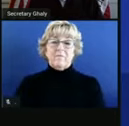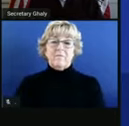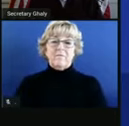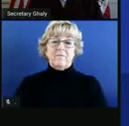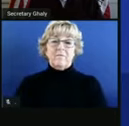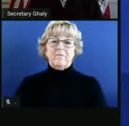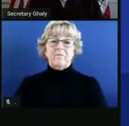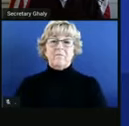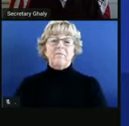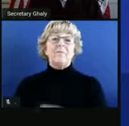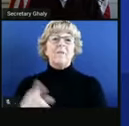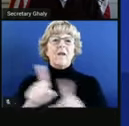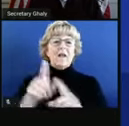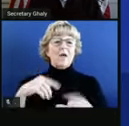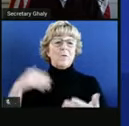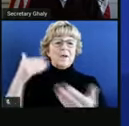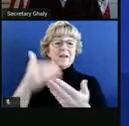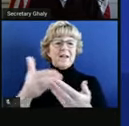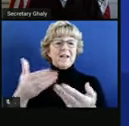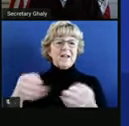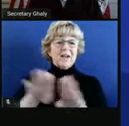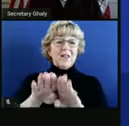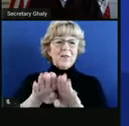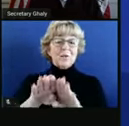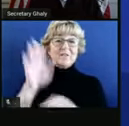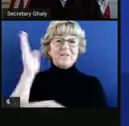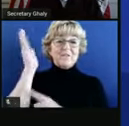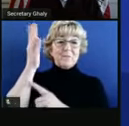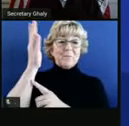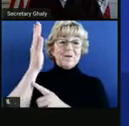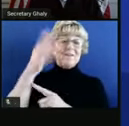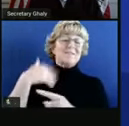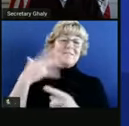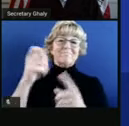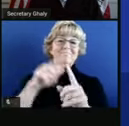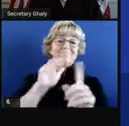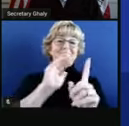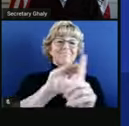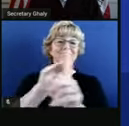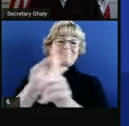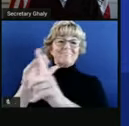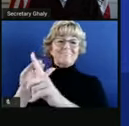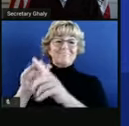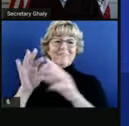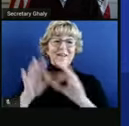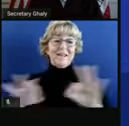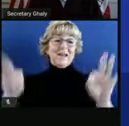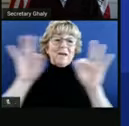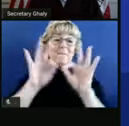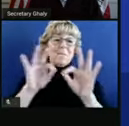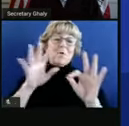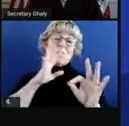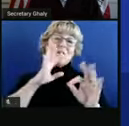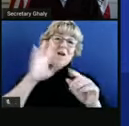So, as we close to the end of this presentation, I just want to remind you of these important things. We've talked and continue to talk